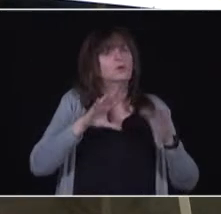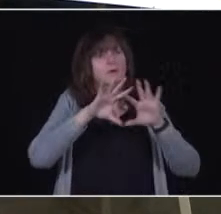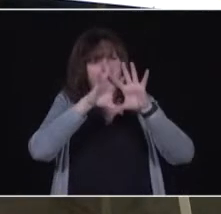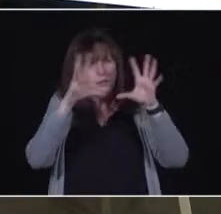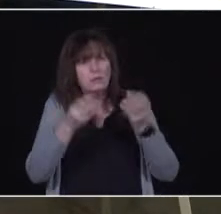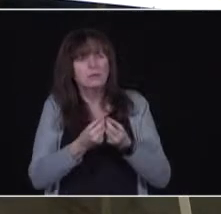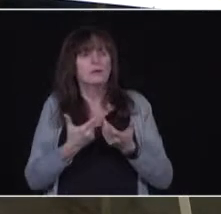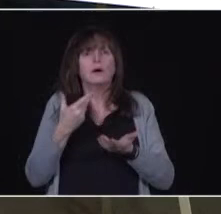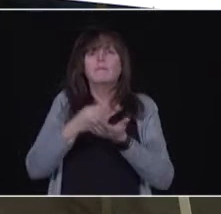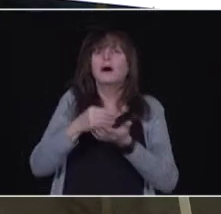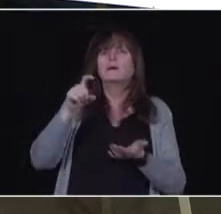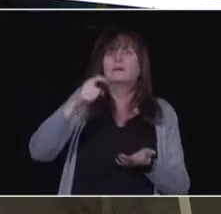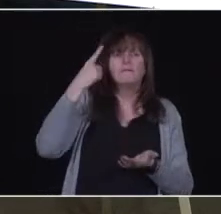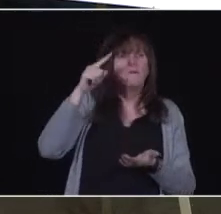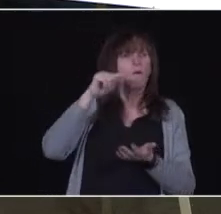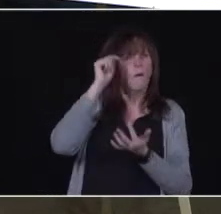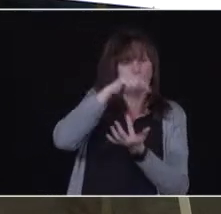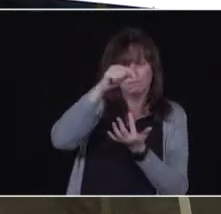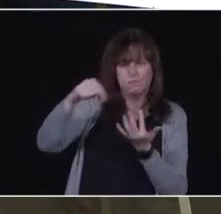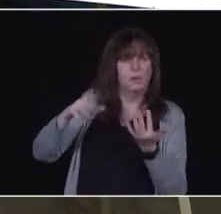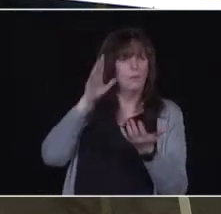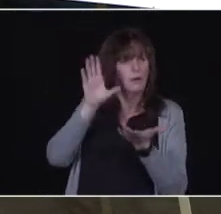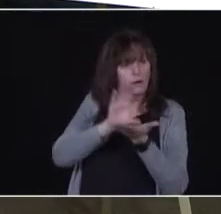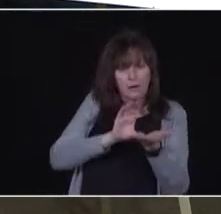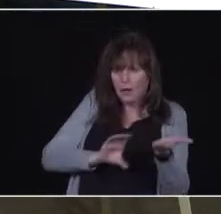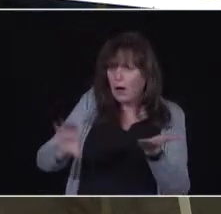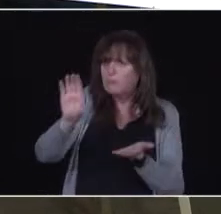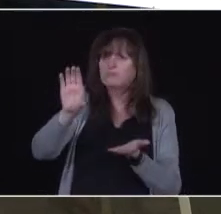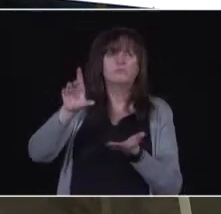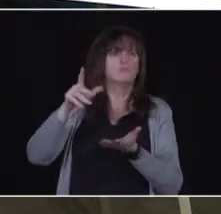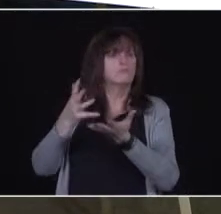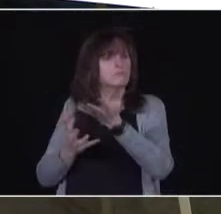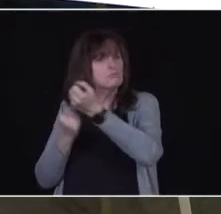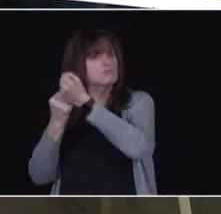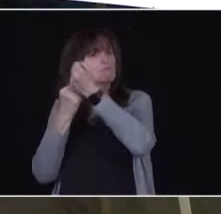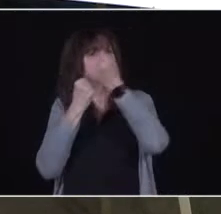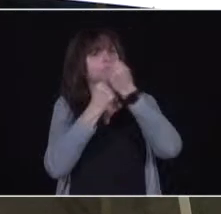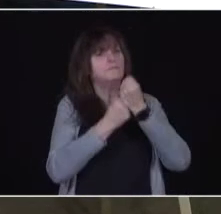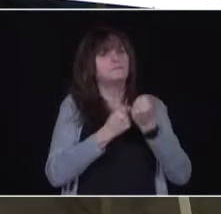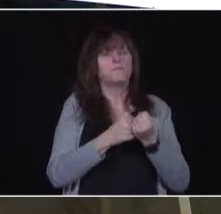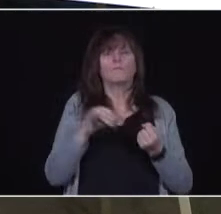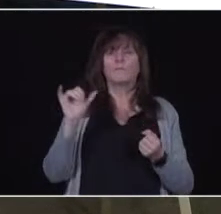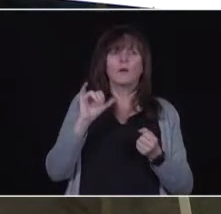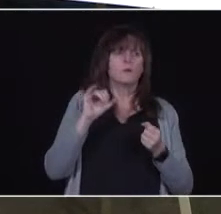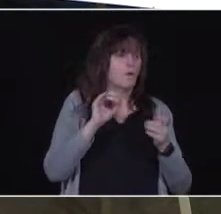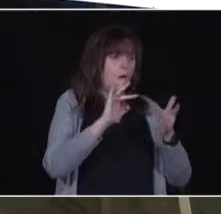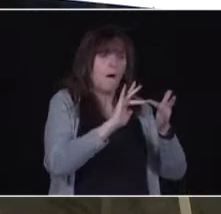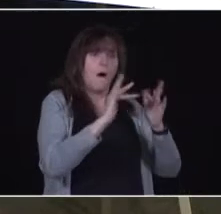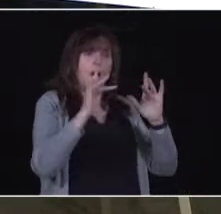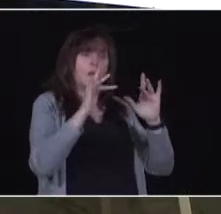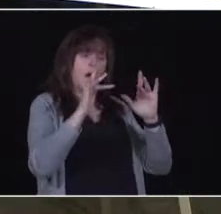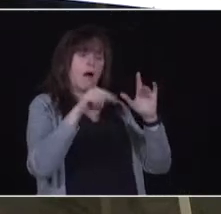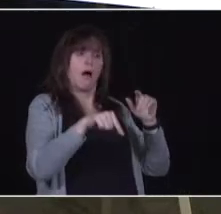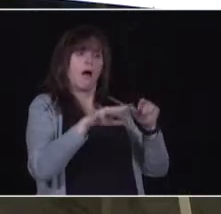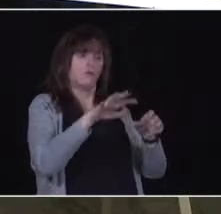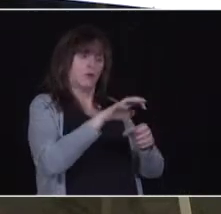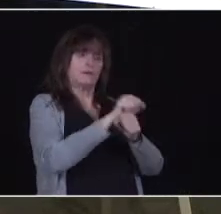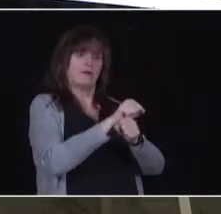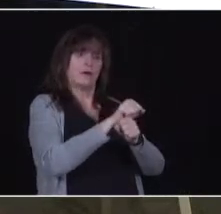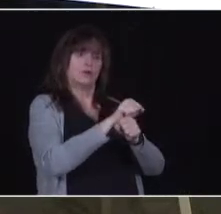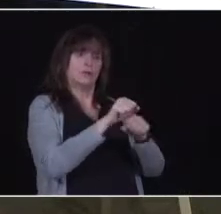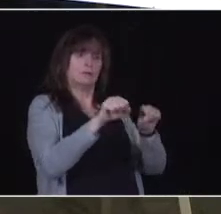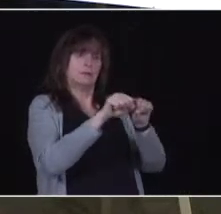and we're also bringing to them the online reservation system and the customer service desk, which we are now furiously working on to